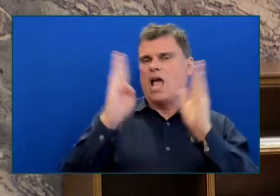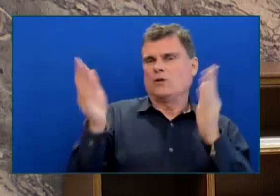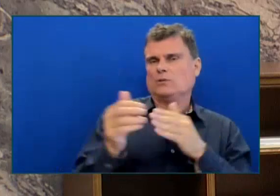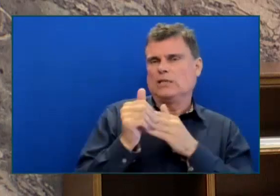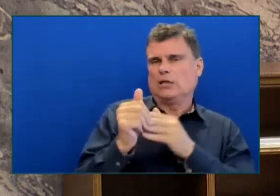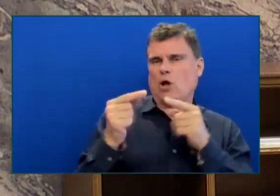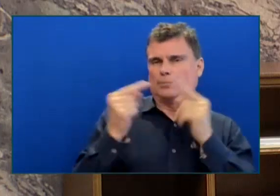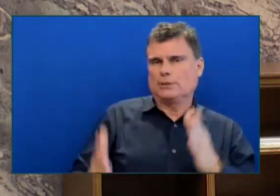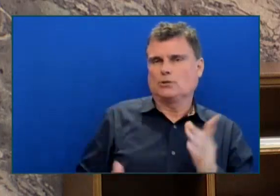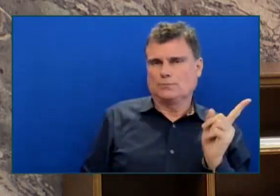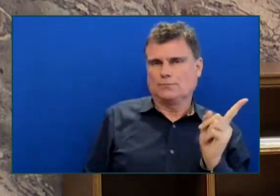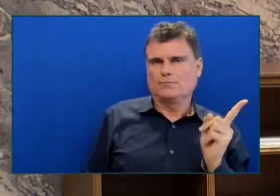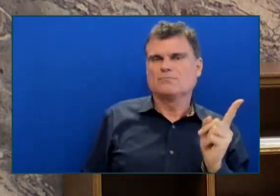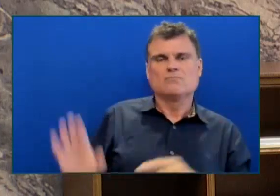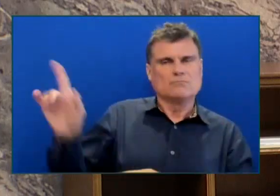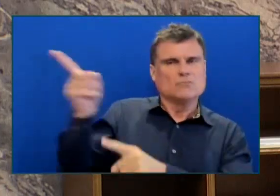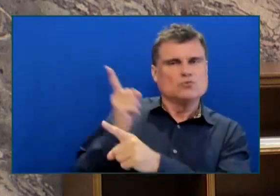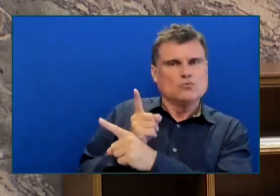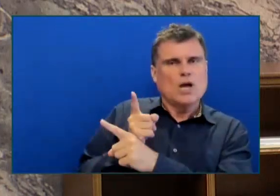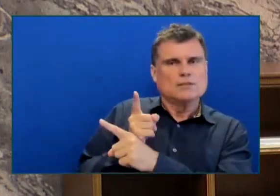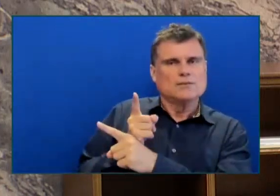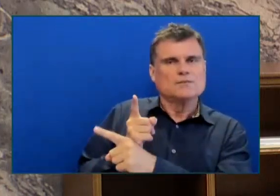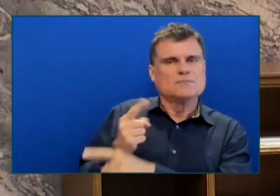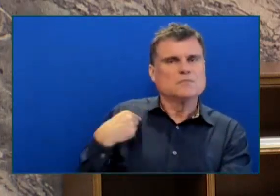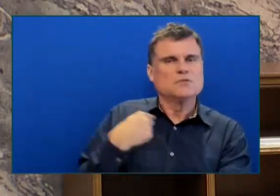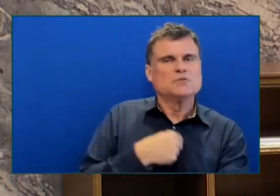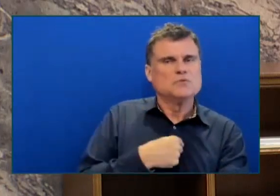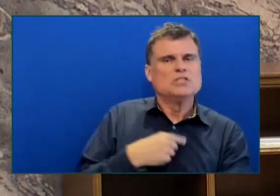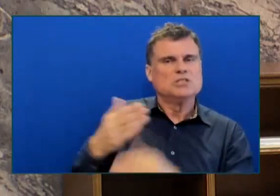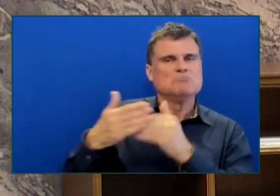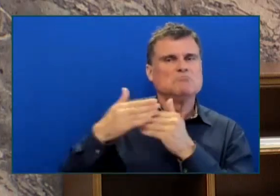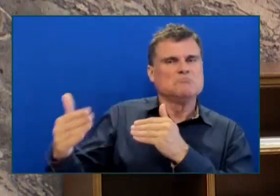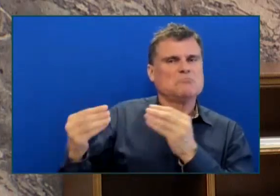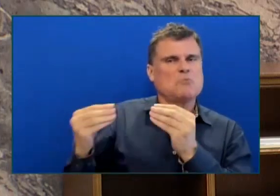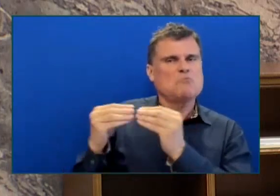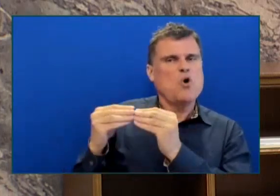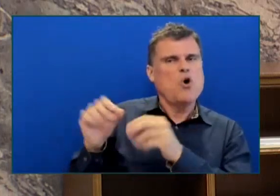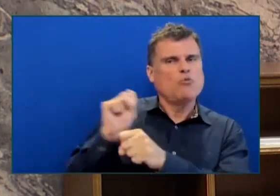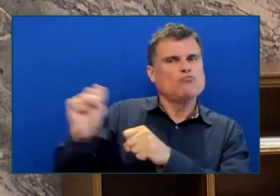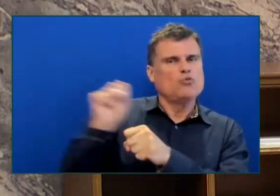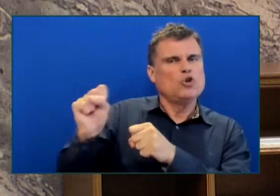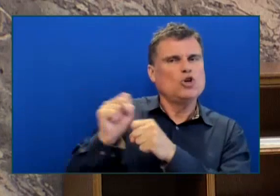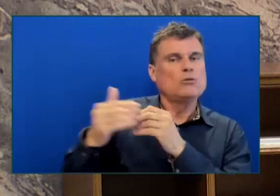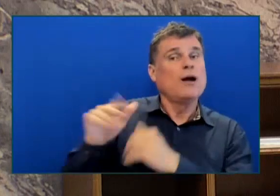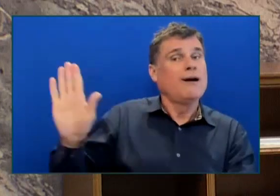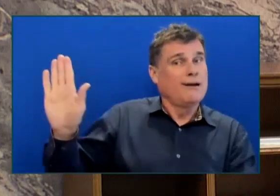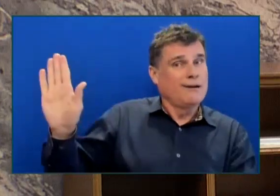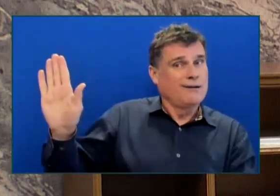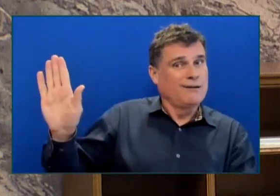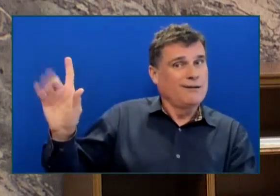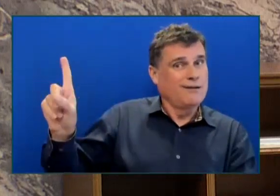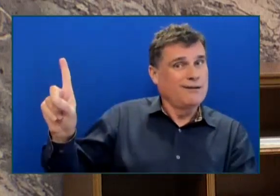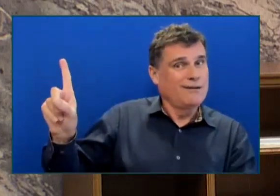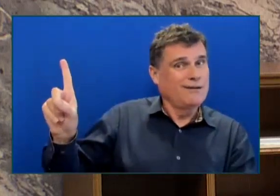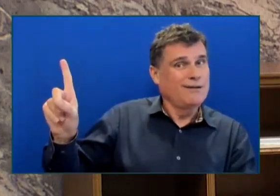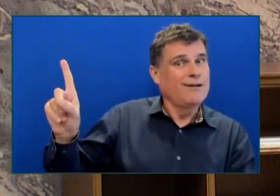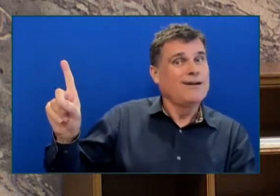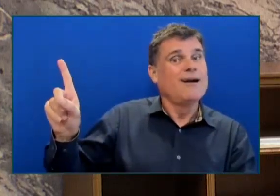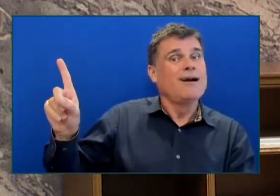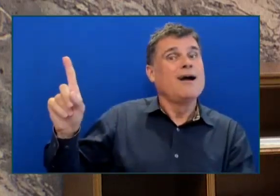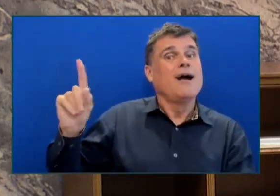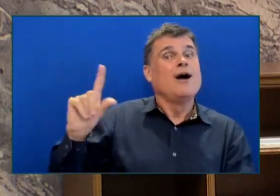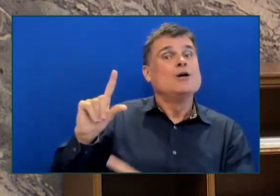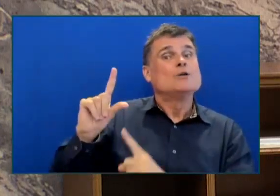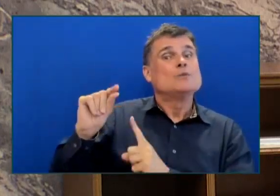Mr. Speaker, the 2018 video report was buried by this Premier. At the same time as he